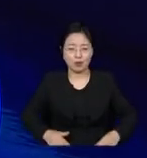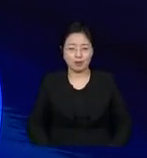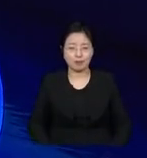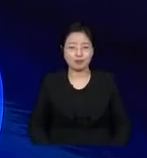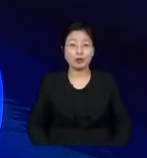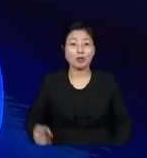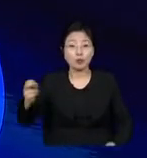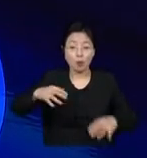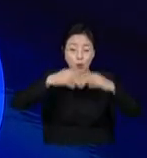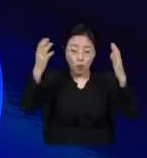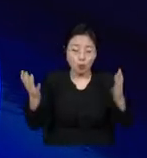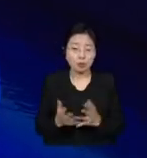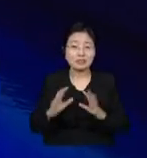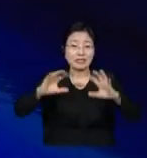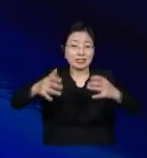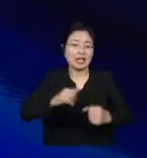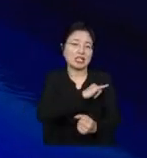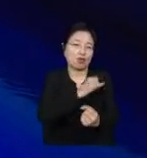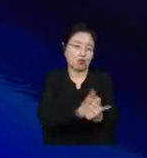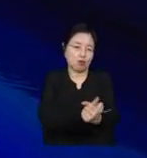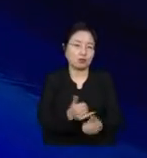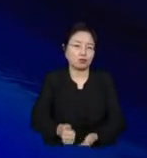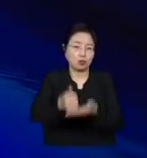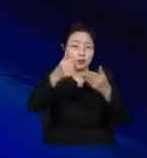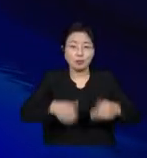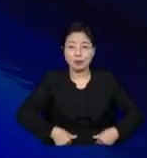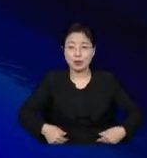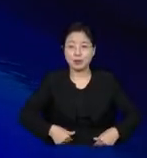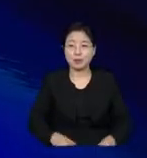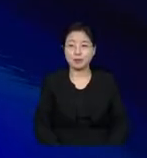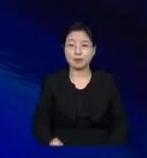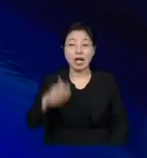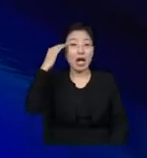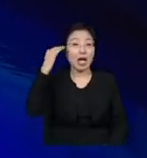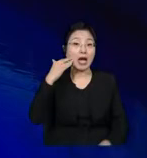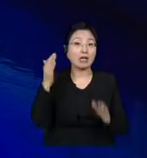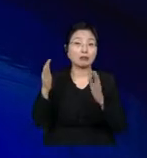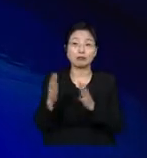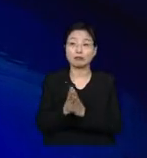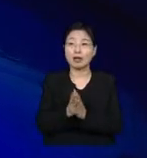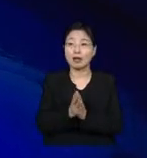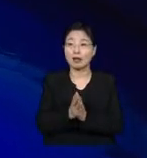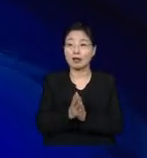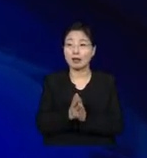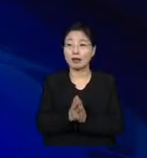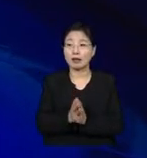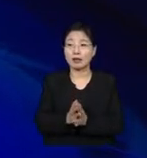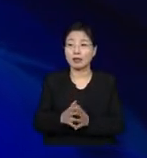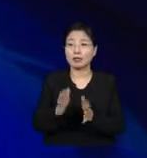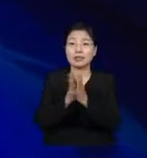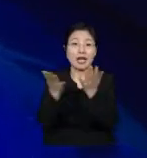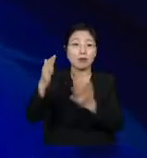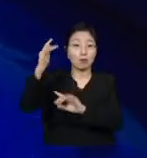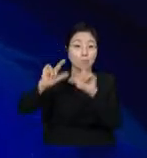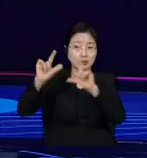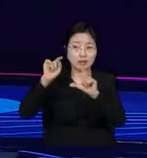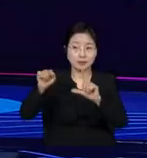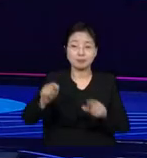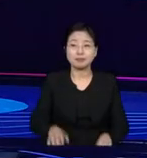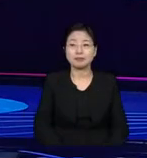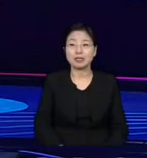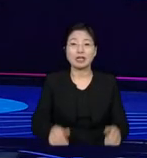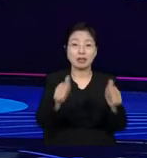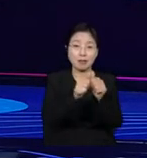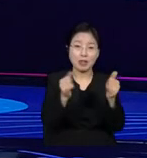As you see in the image behind me with one of our open books from South Korea, we welcome all backgrounds, religions, gender orientations, and much more